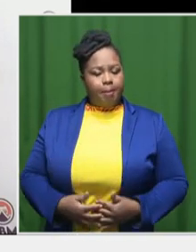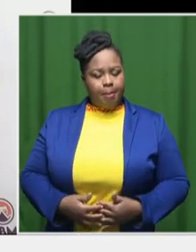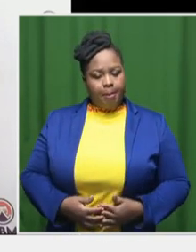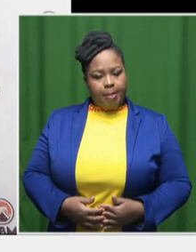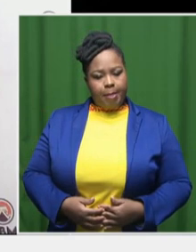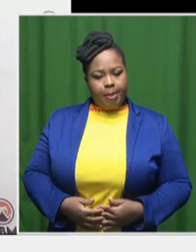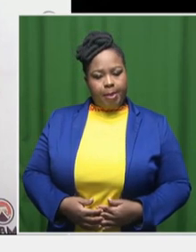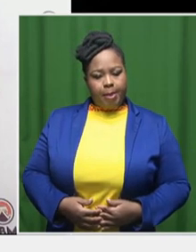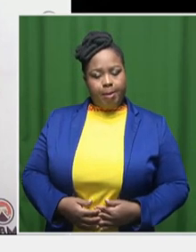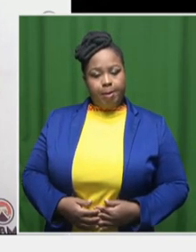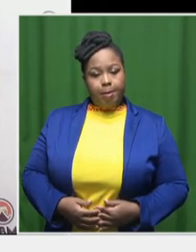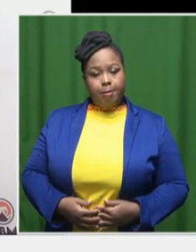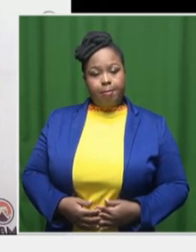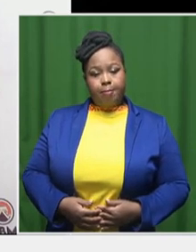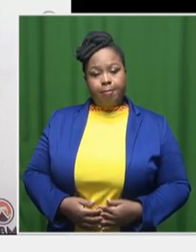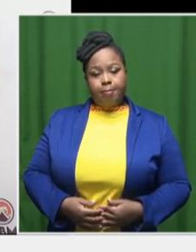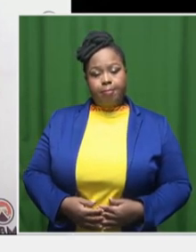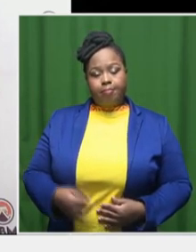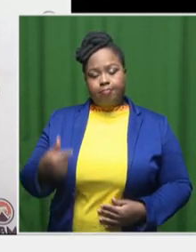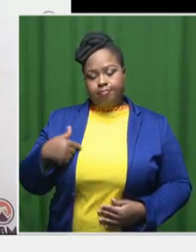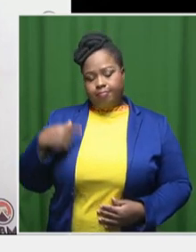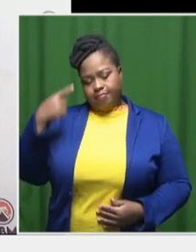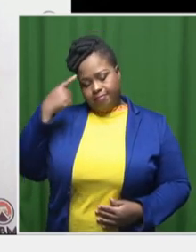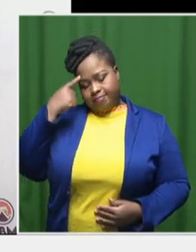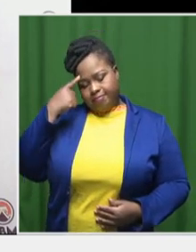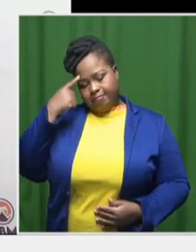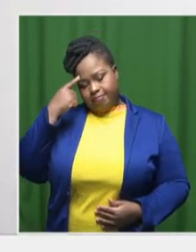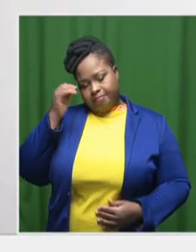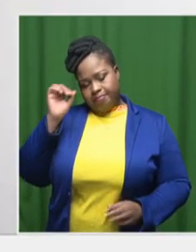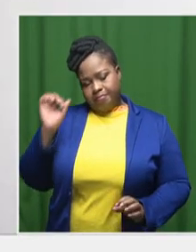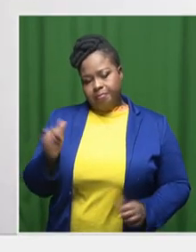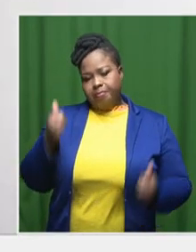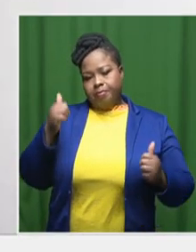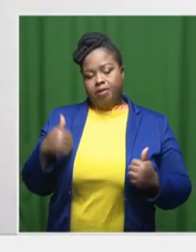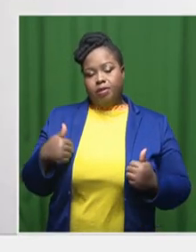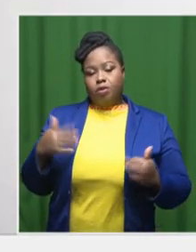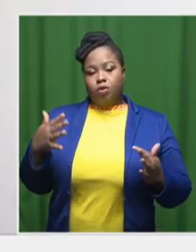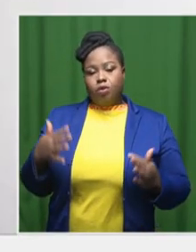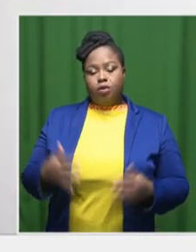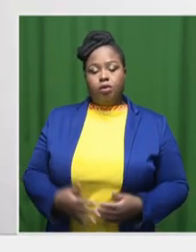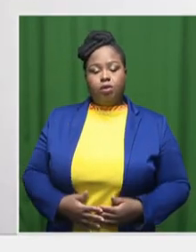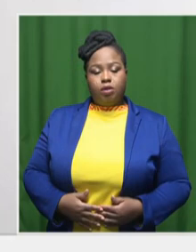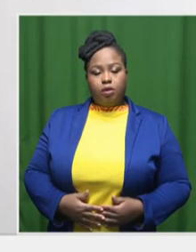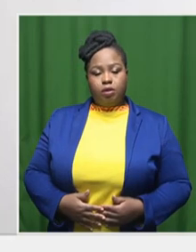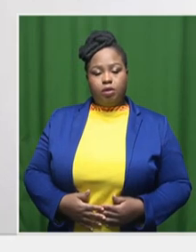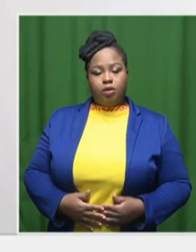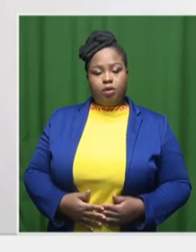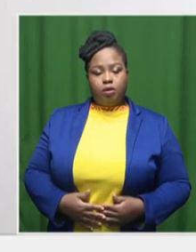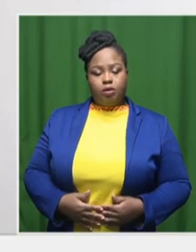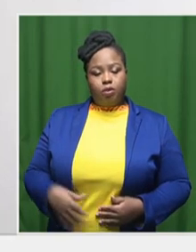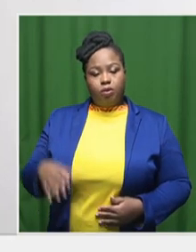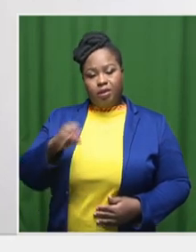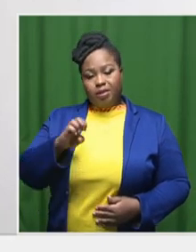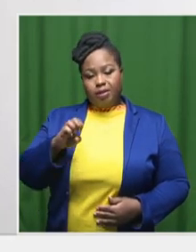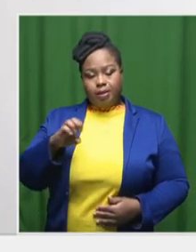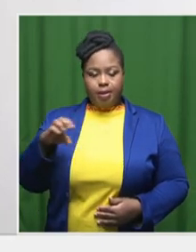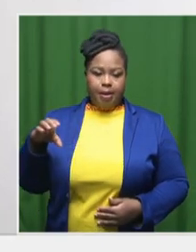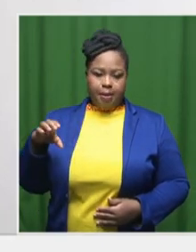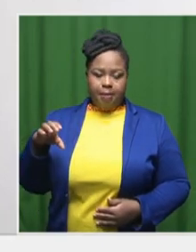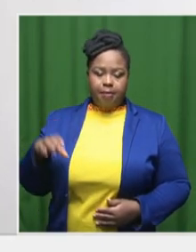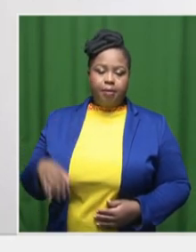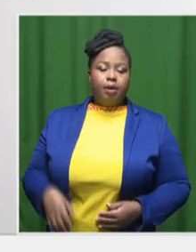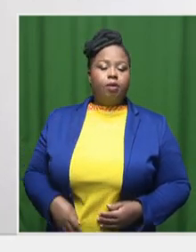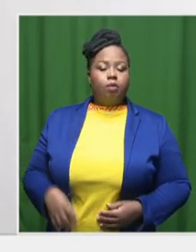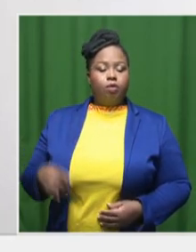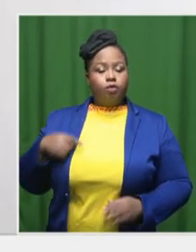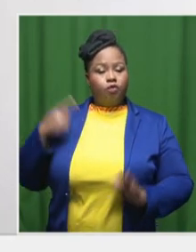I think it's a really brilliant, brilliant start within the industry of Eastern Cape, the film